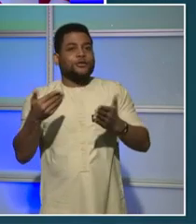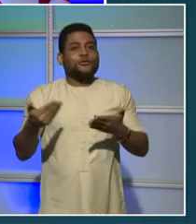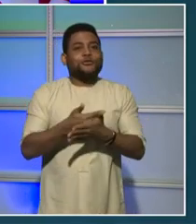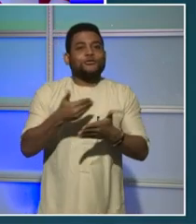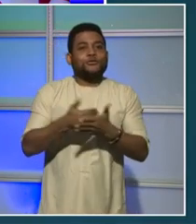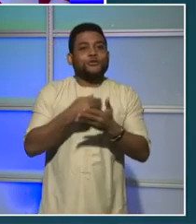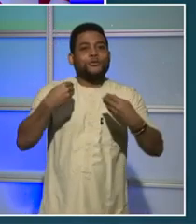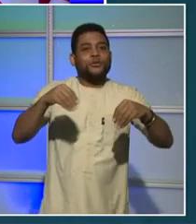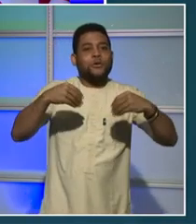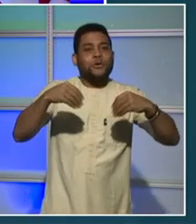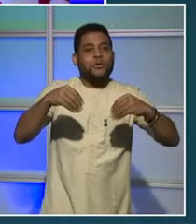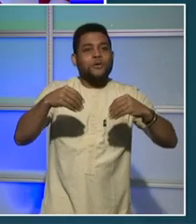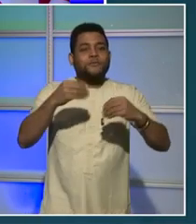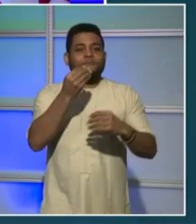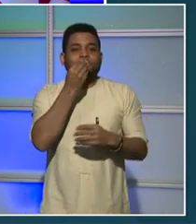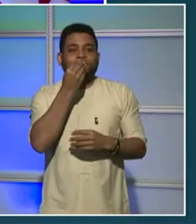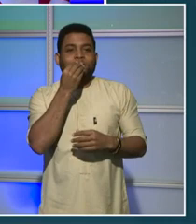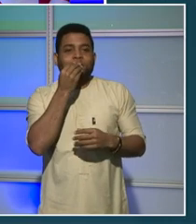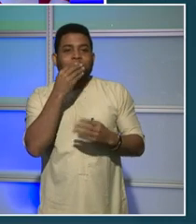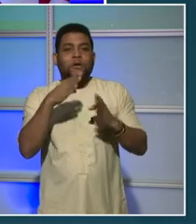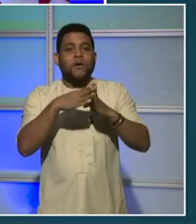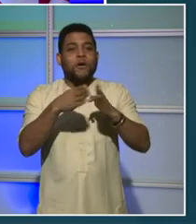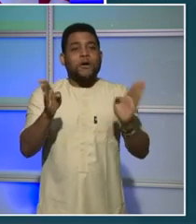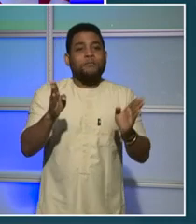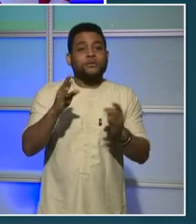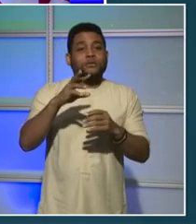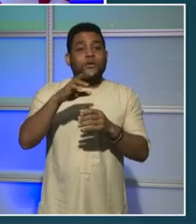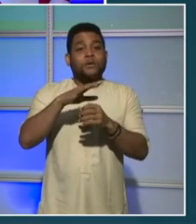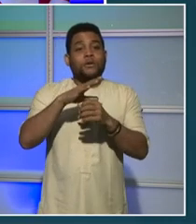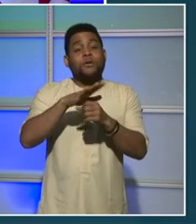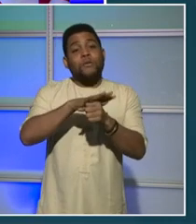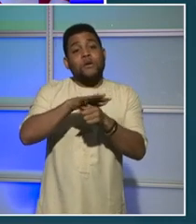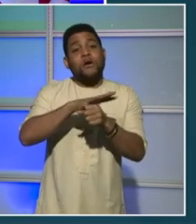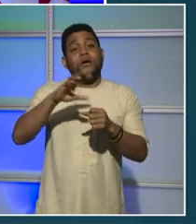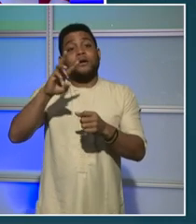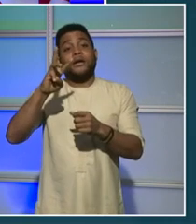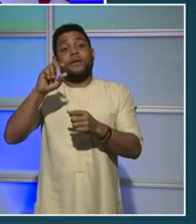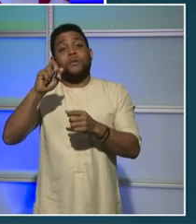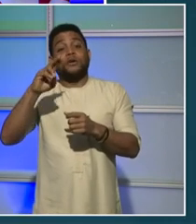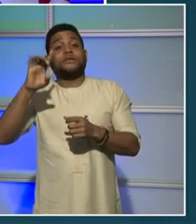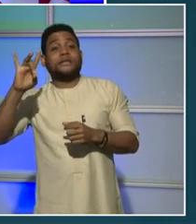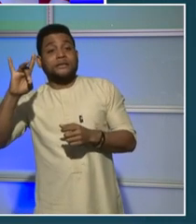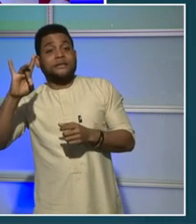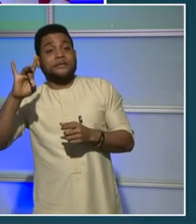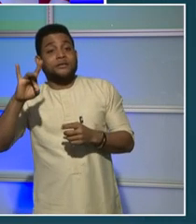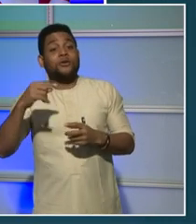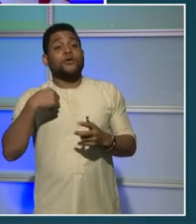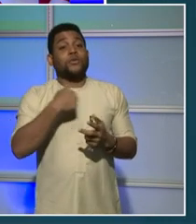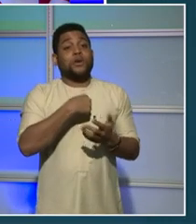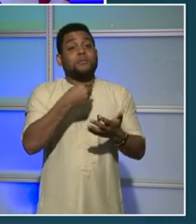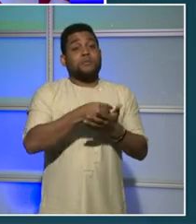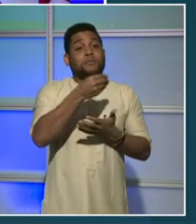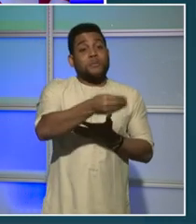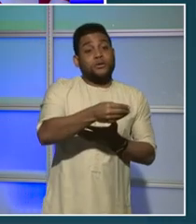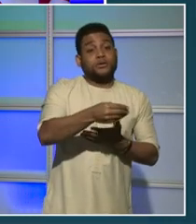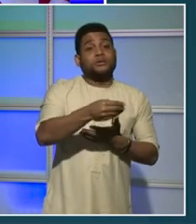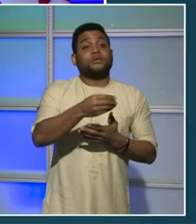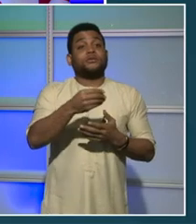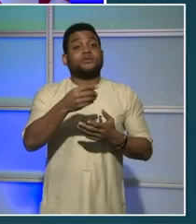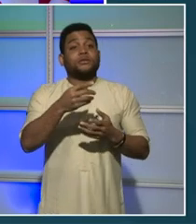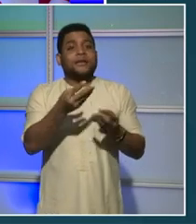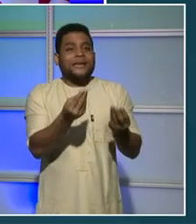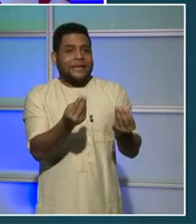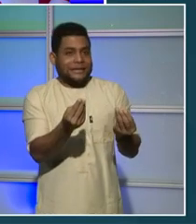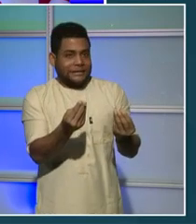8. We broke ground on a new Lidl in Skyland and announced that we will use Imminent Domain to bring a